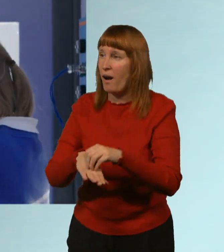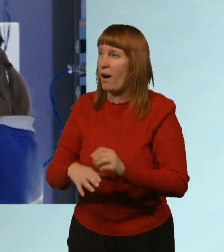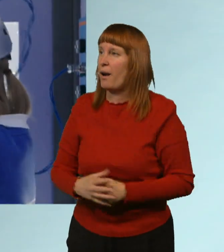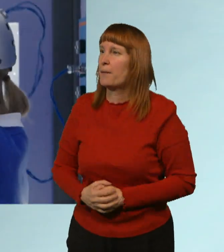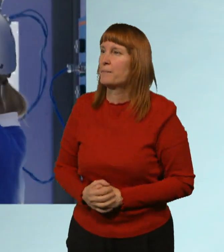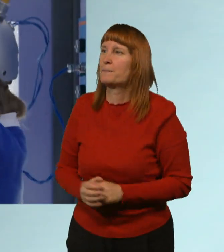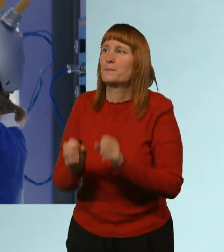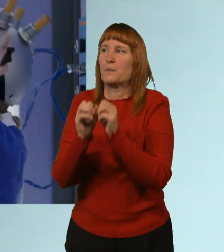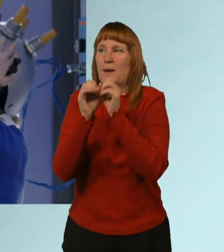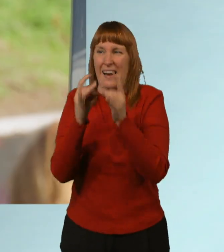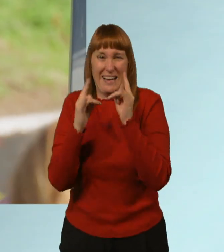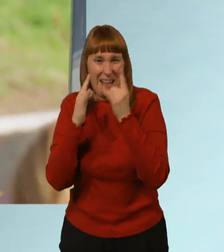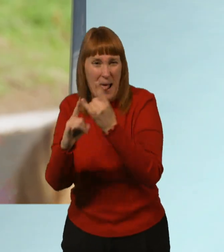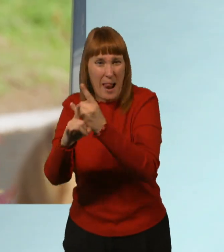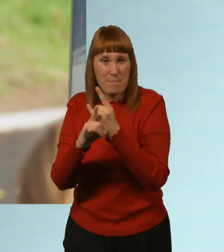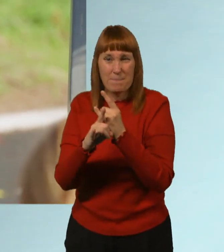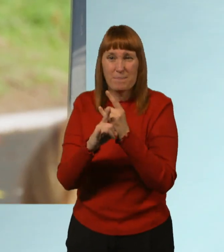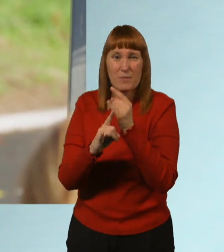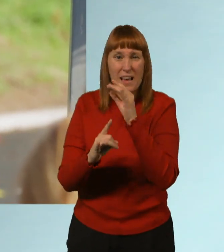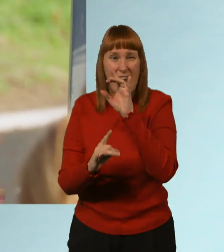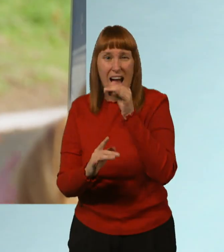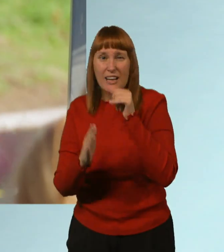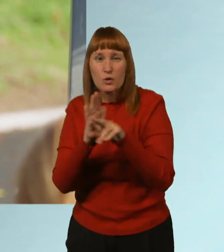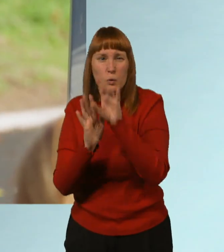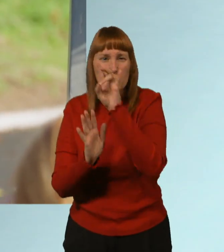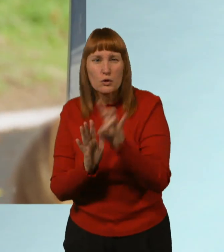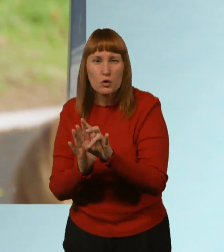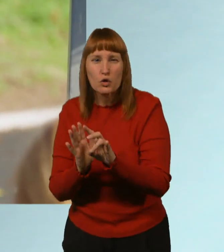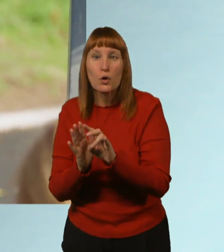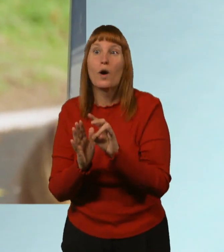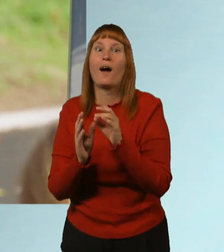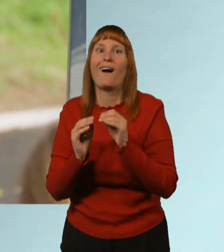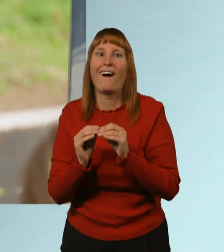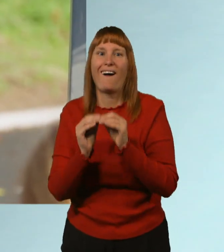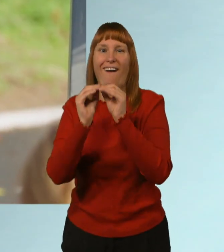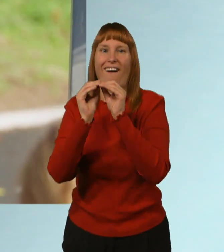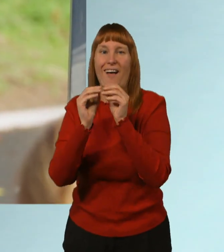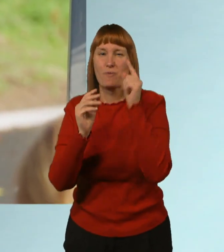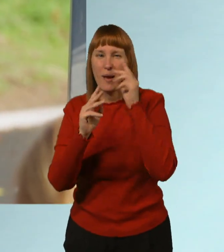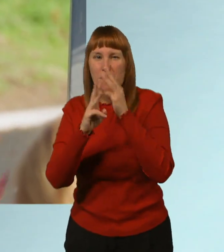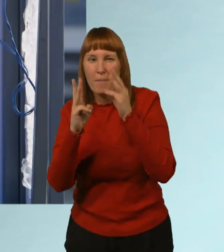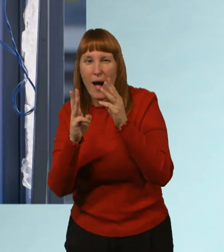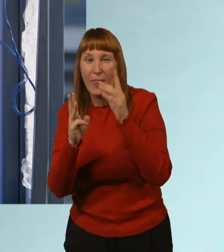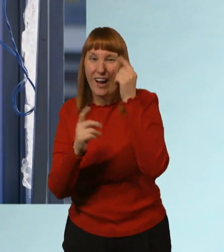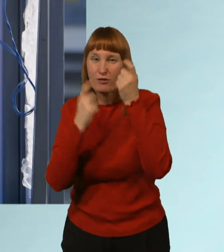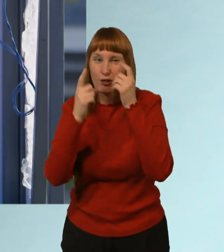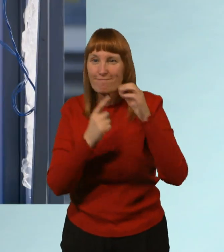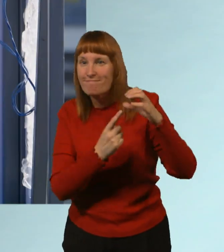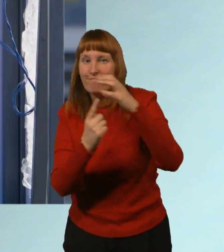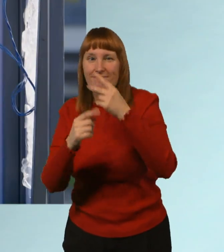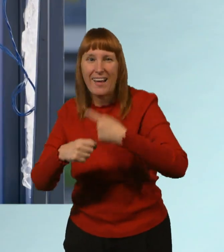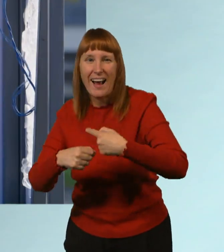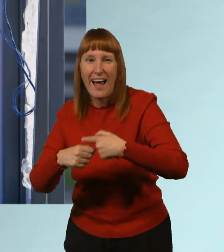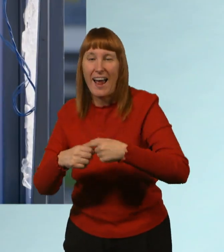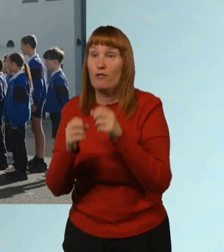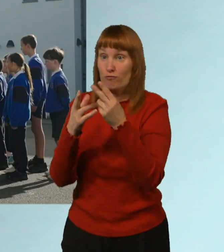we need you to help us by answering some questions so we can generate enough brain power to get the curiosity going again. Are we ready?